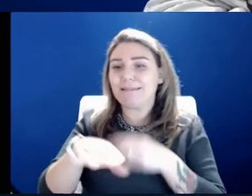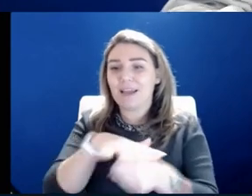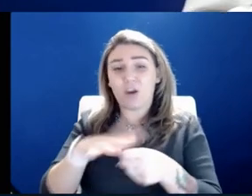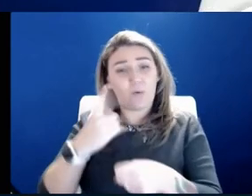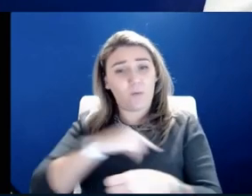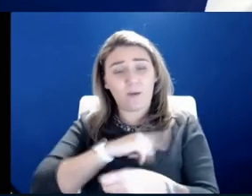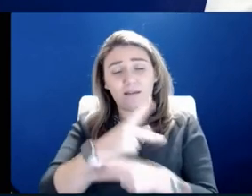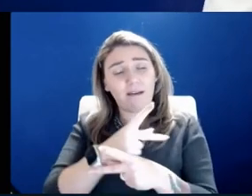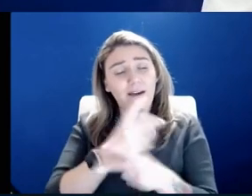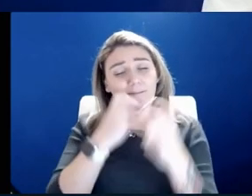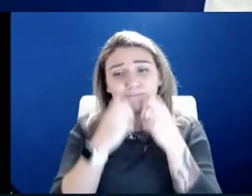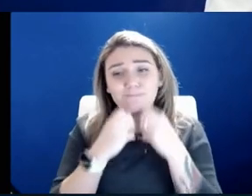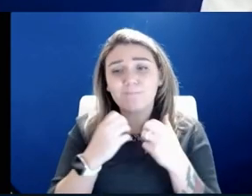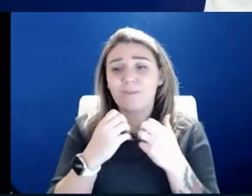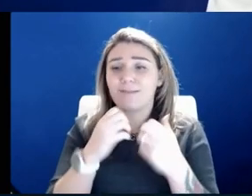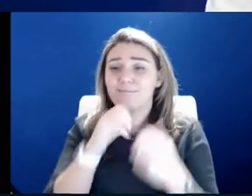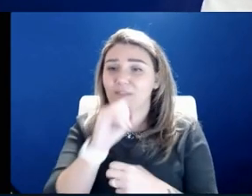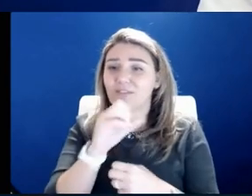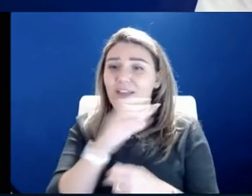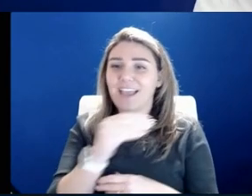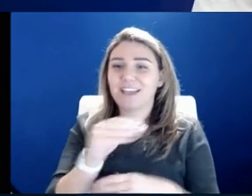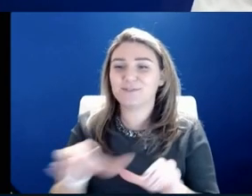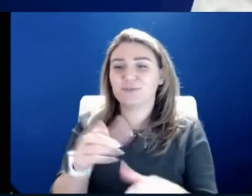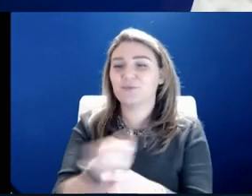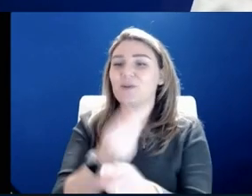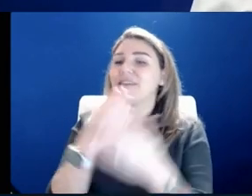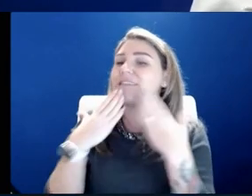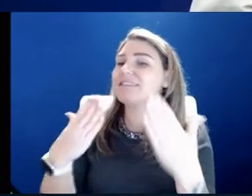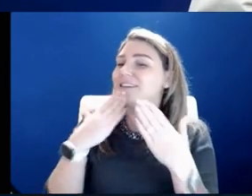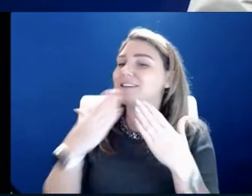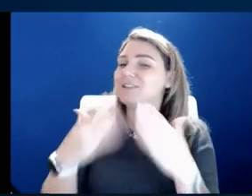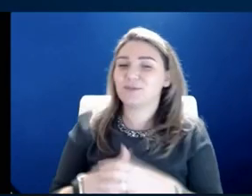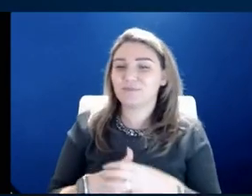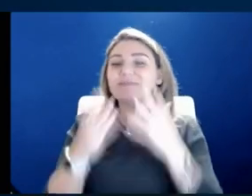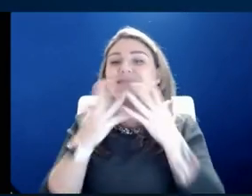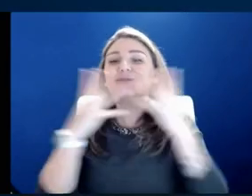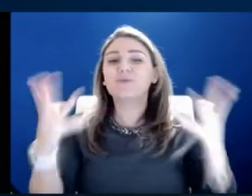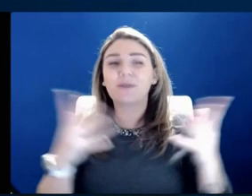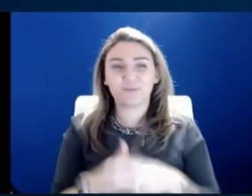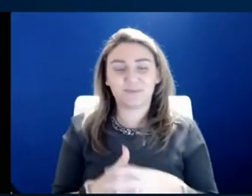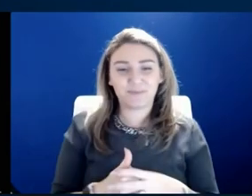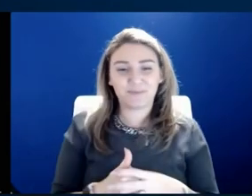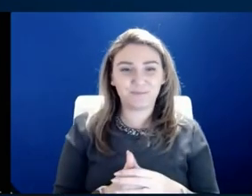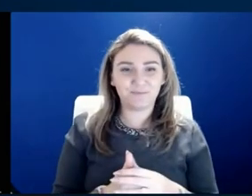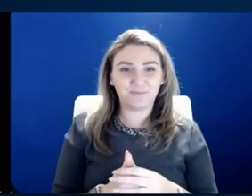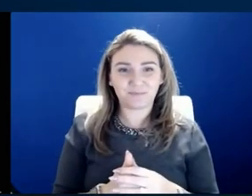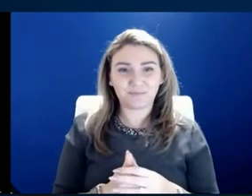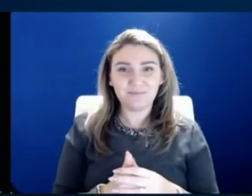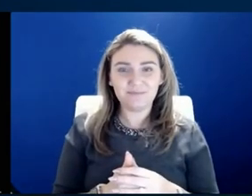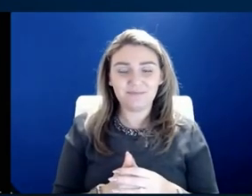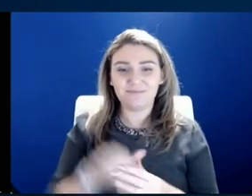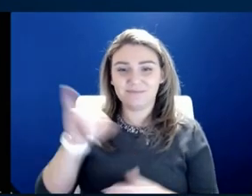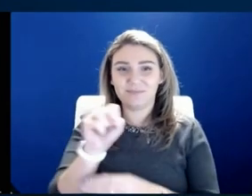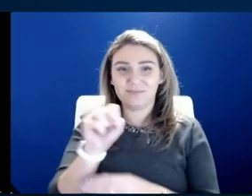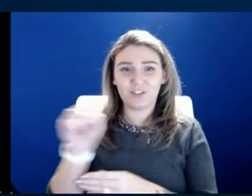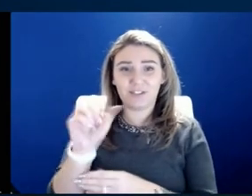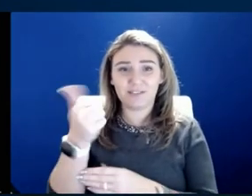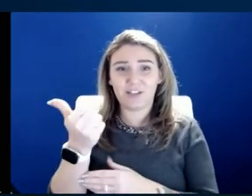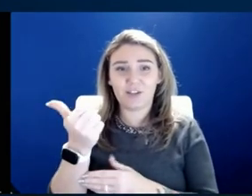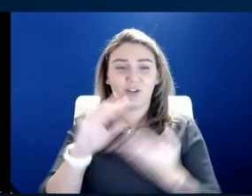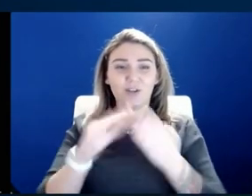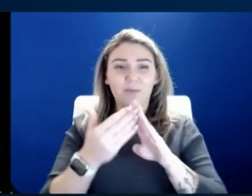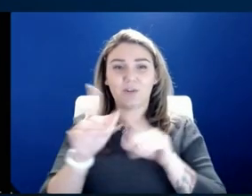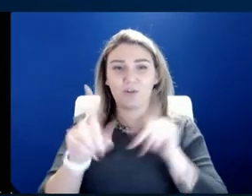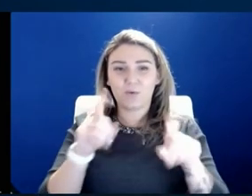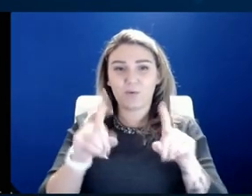it and we want it to do right. So thank you, sir. Thank you all so much. Jess, are there any other community questions out there that we can answer